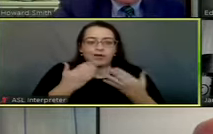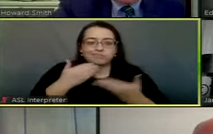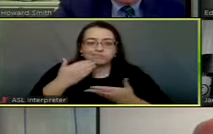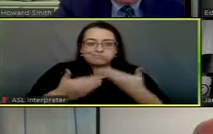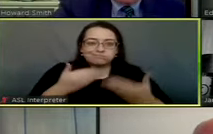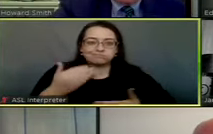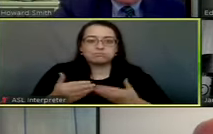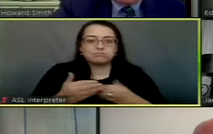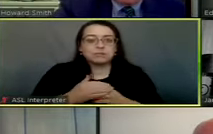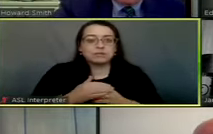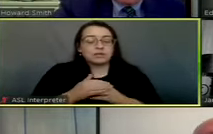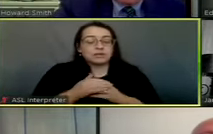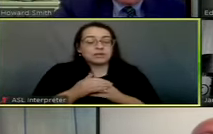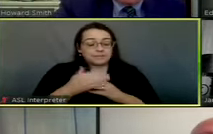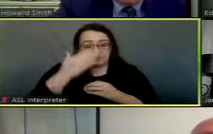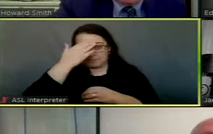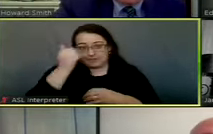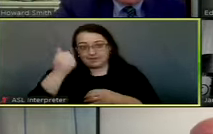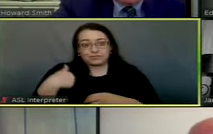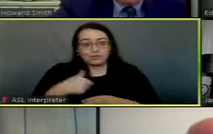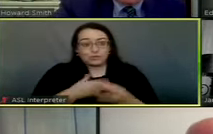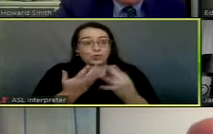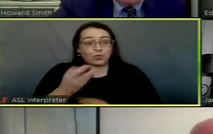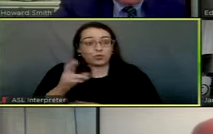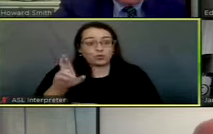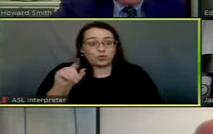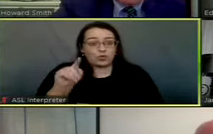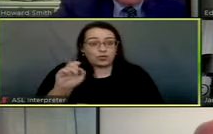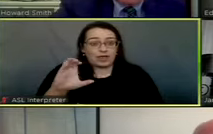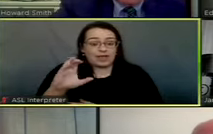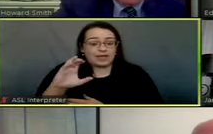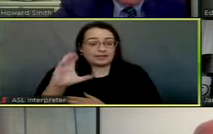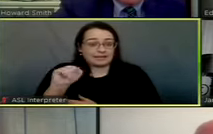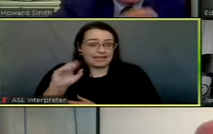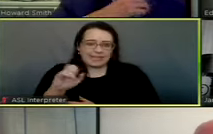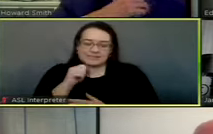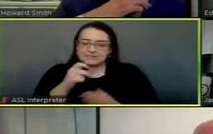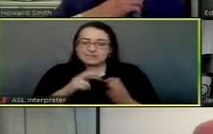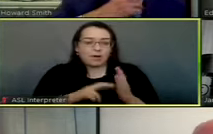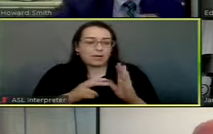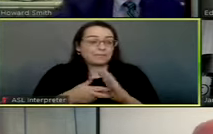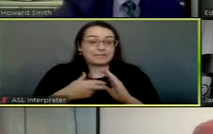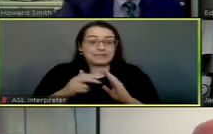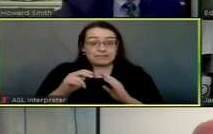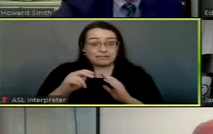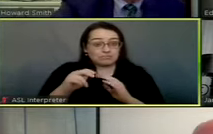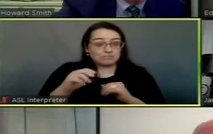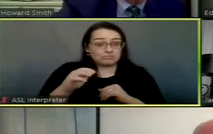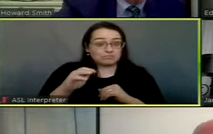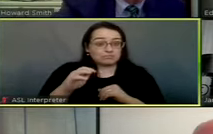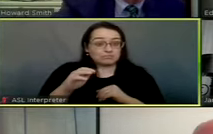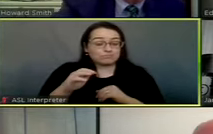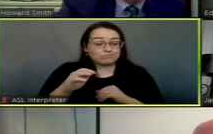And because we are going through rate cases, it should not be interpreted as a